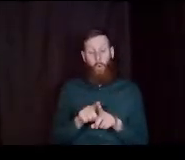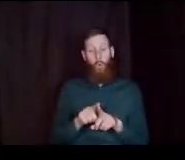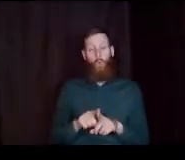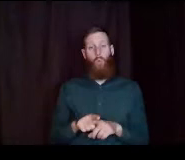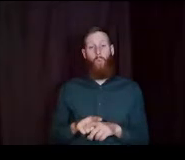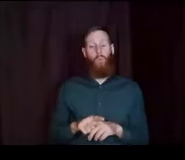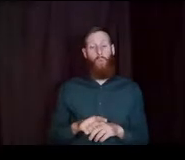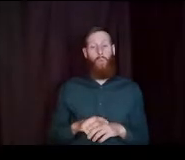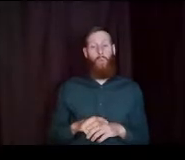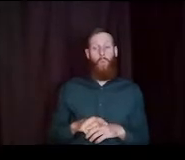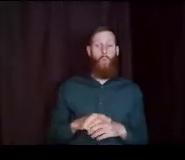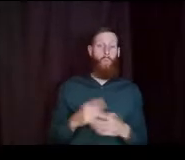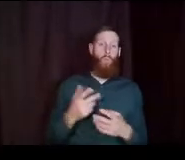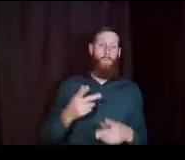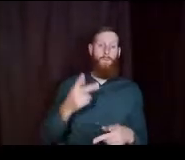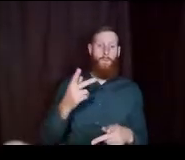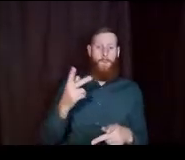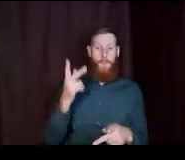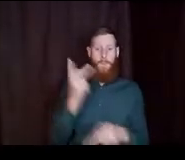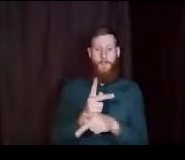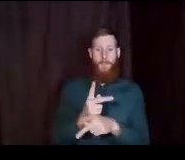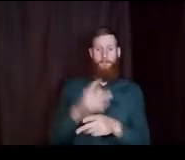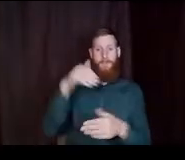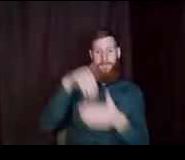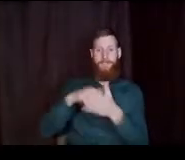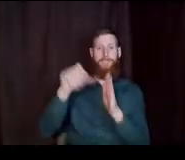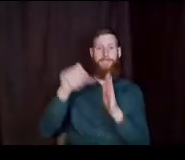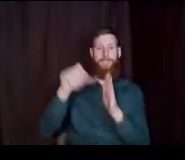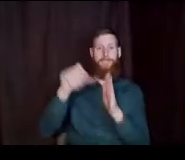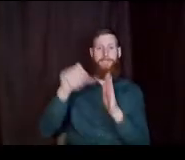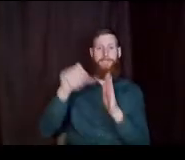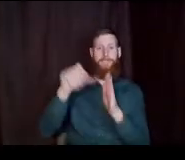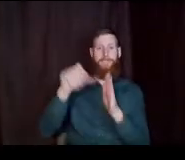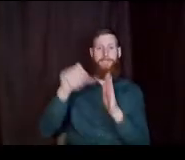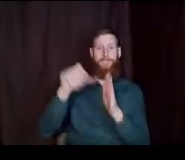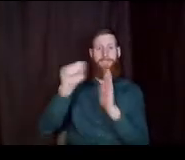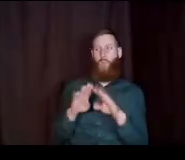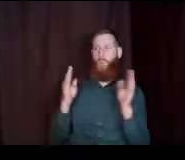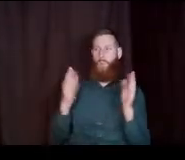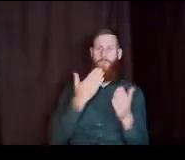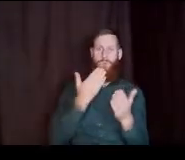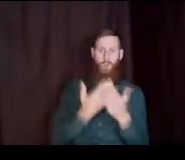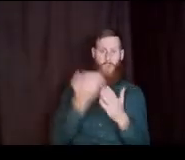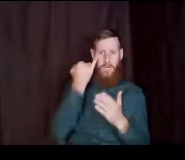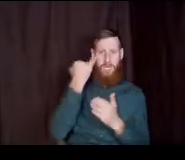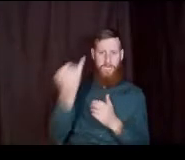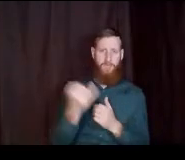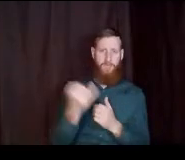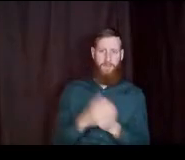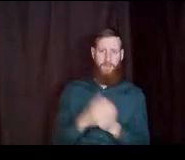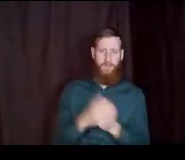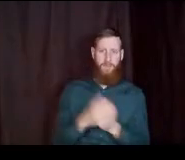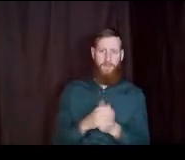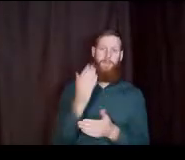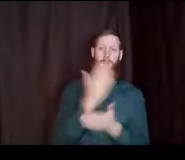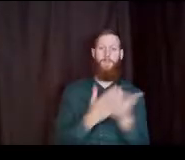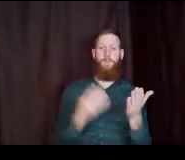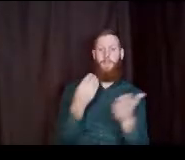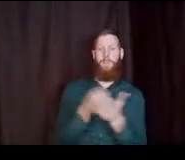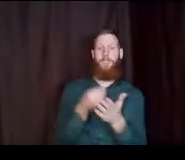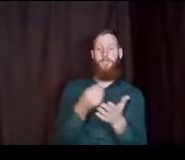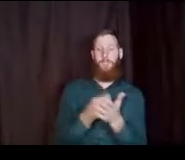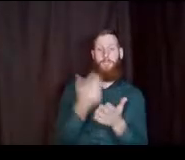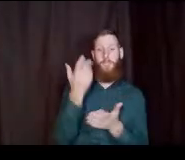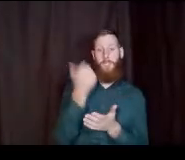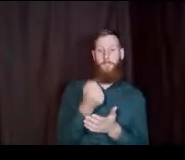you know, keeping a couple. other in state options open. is always a good idea. And so some of those scholarships. may be good to